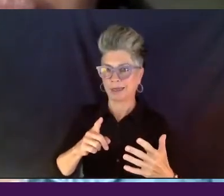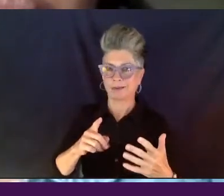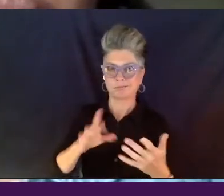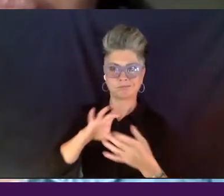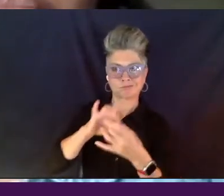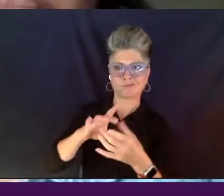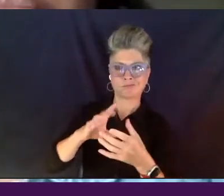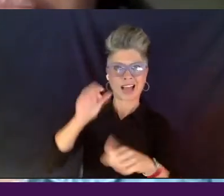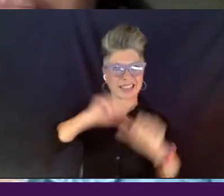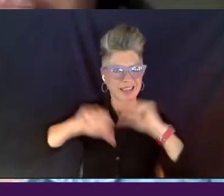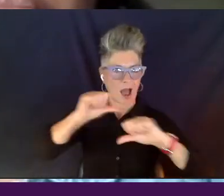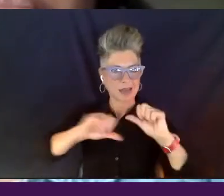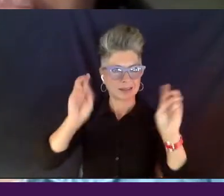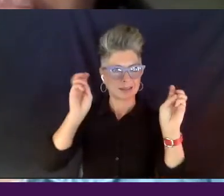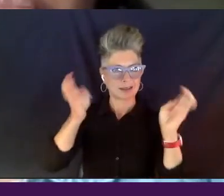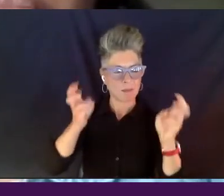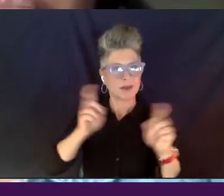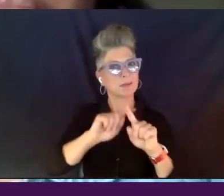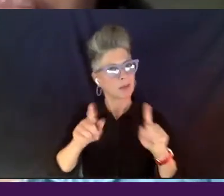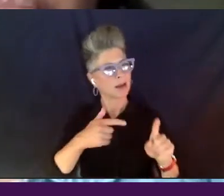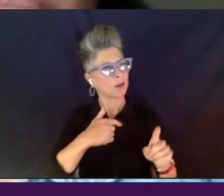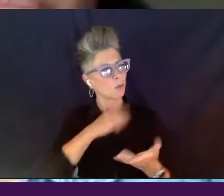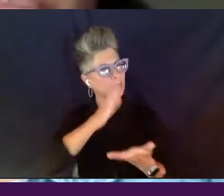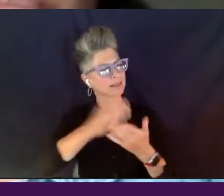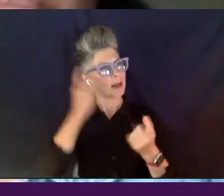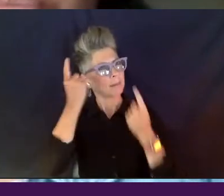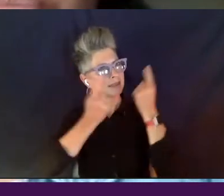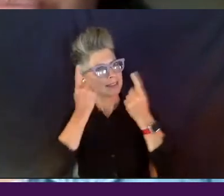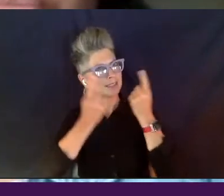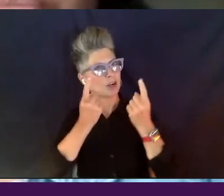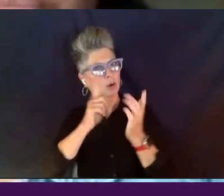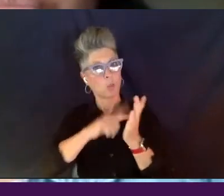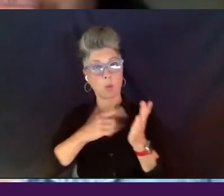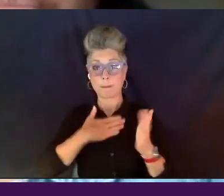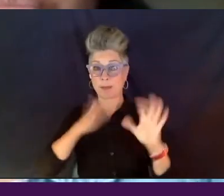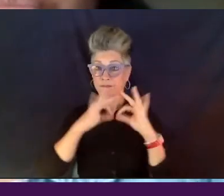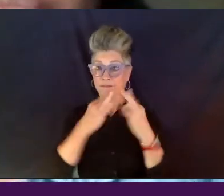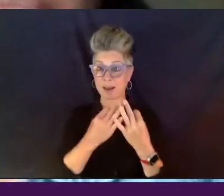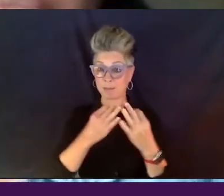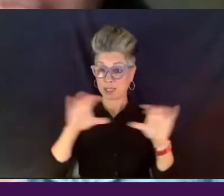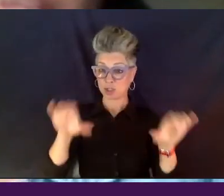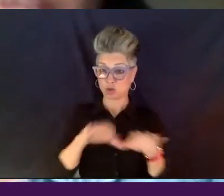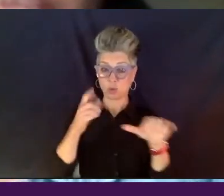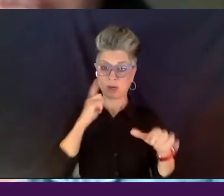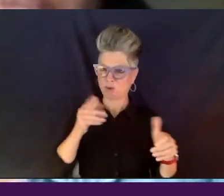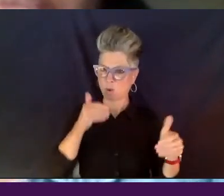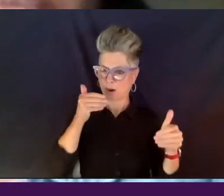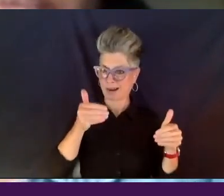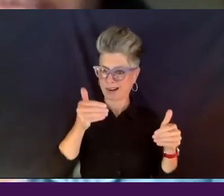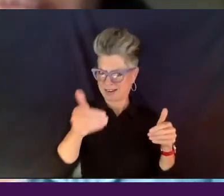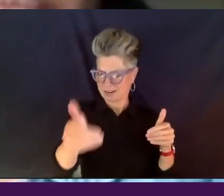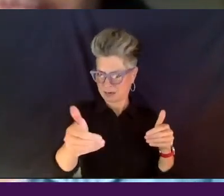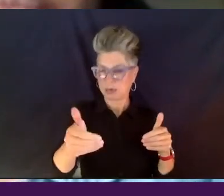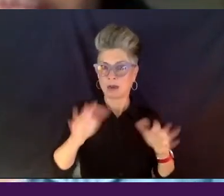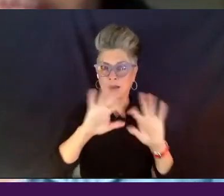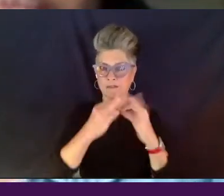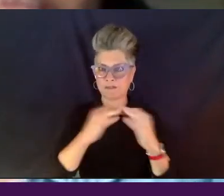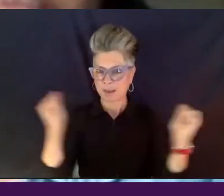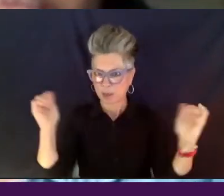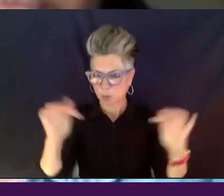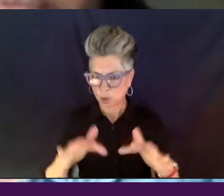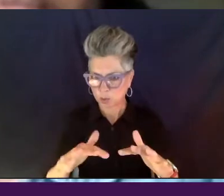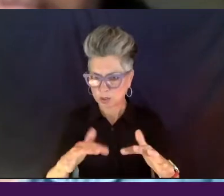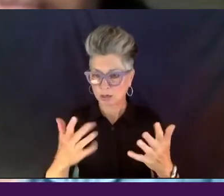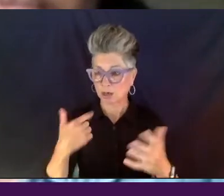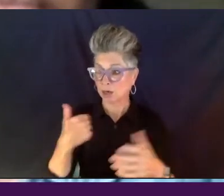when I really stopped to consider what my family is doing for our upcoming reunion, our family reunion, you know, we're, we're